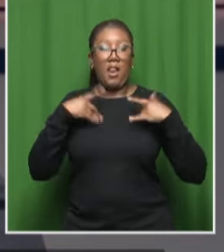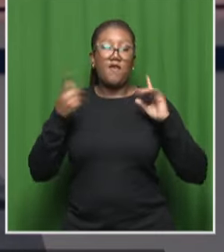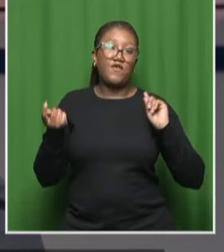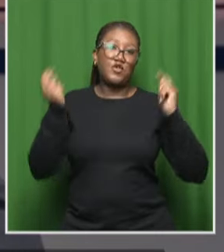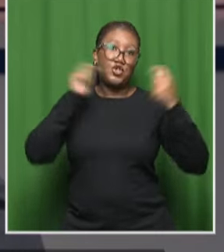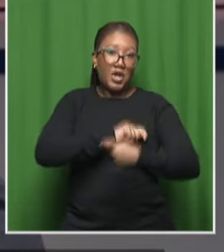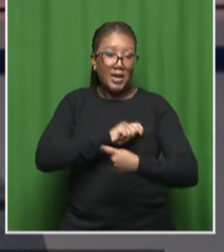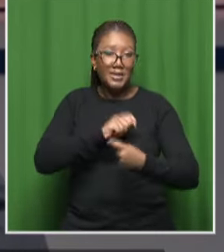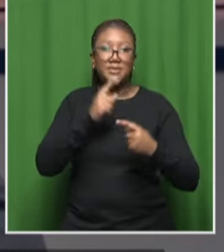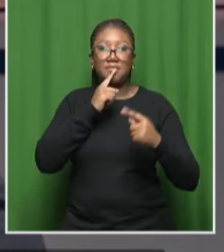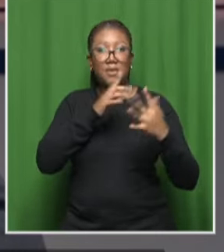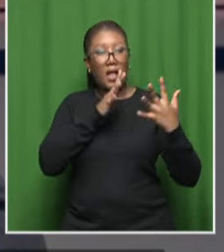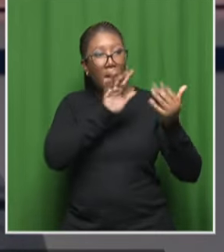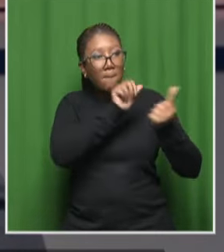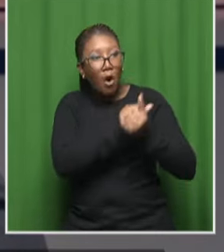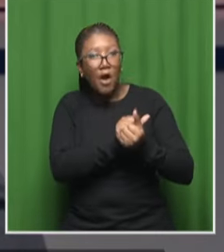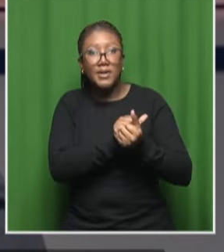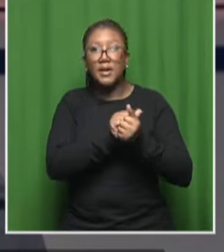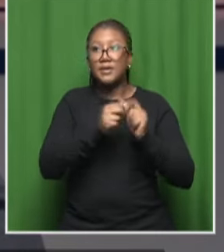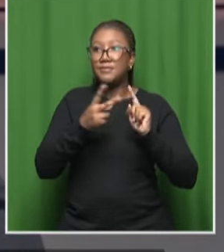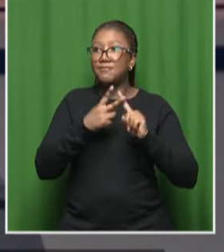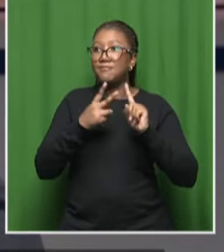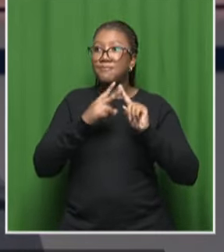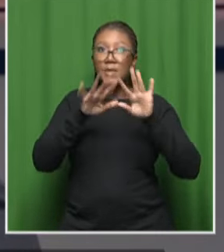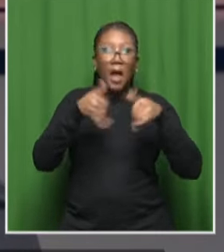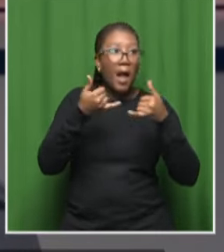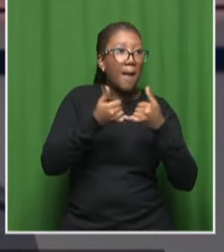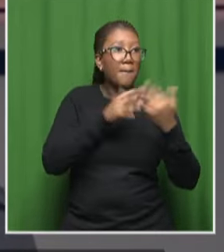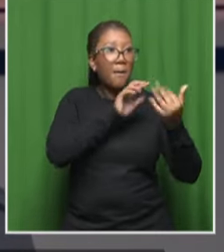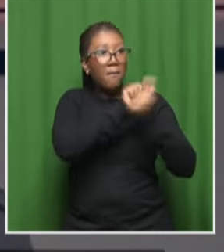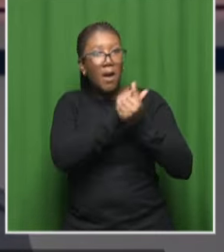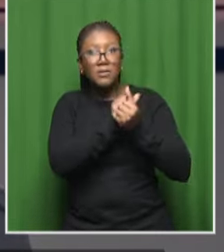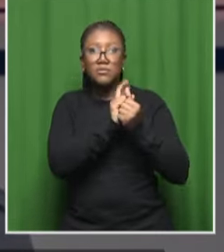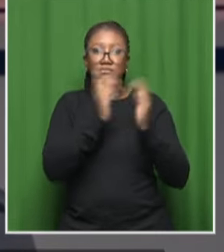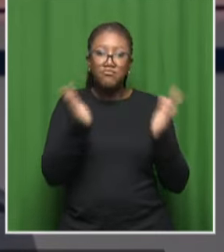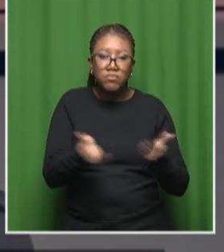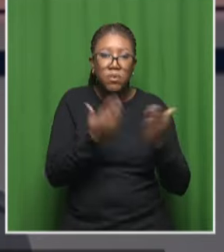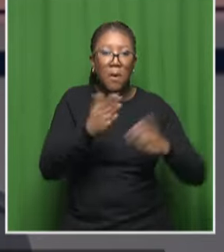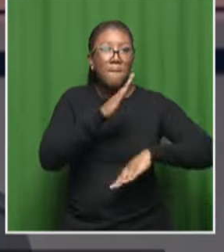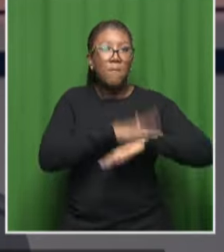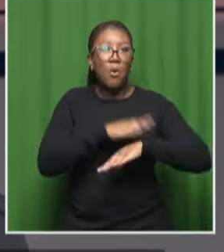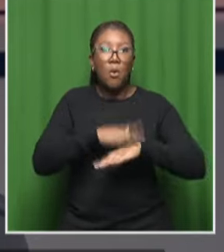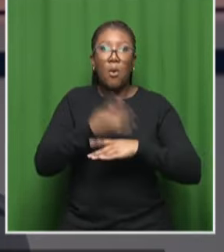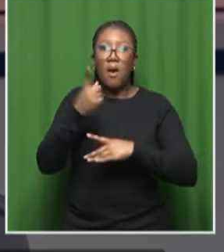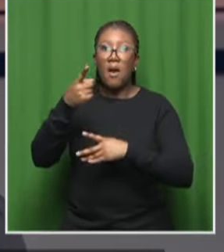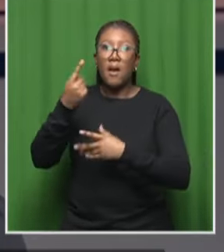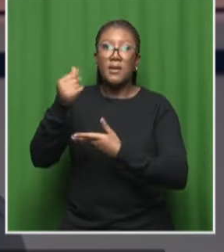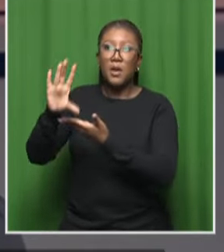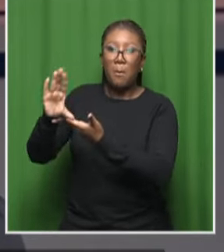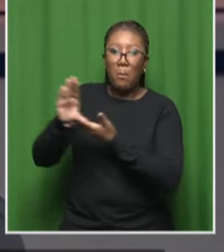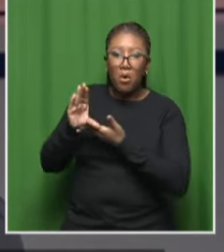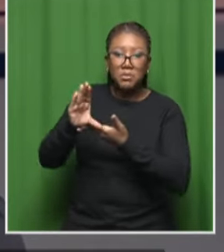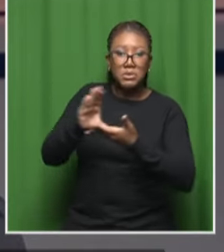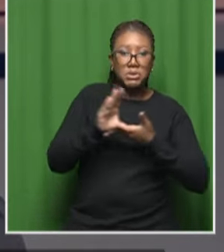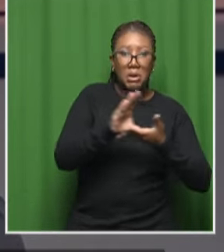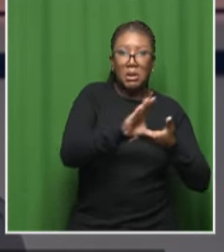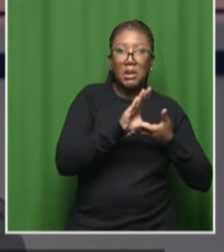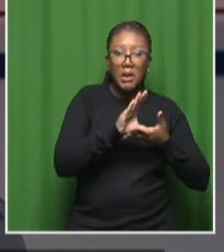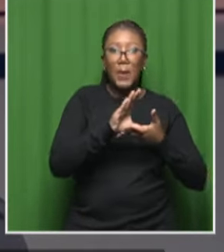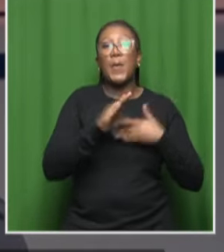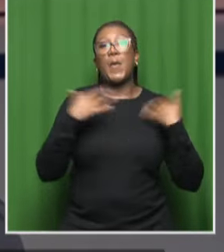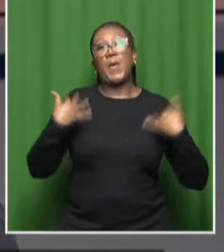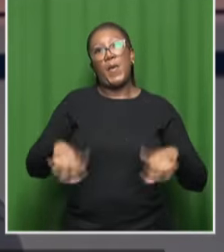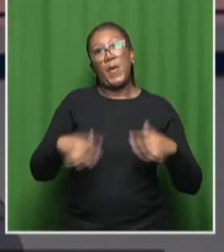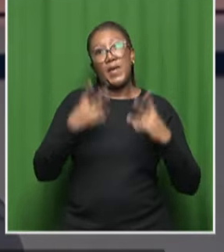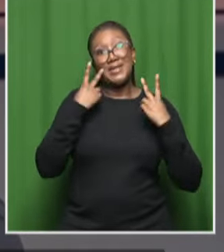partners that they can you know drive the initiatives with they get um sponsors that they didn't have so these are the kinds